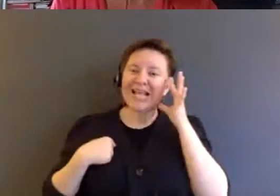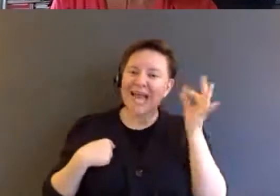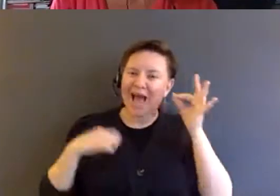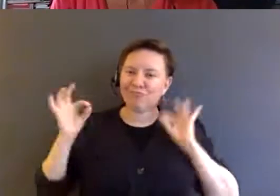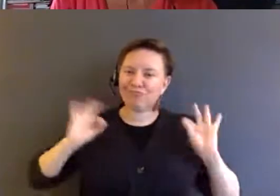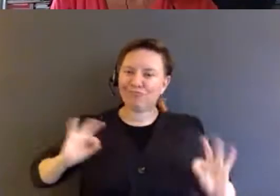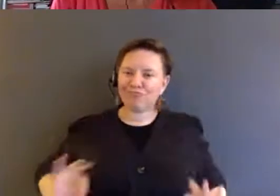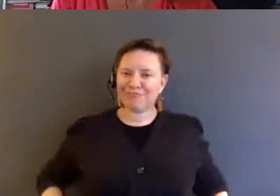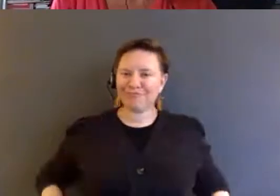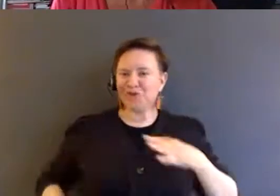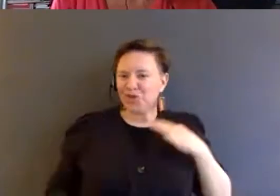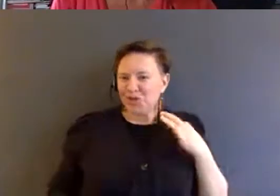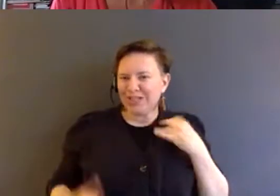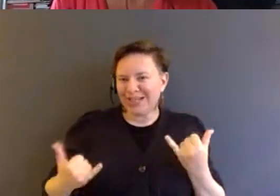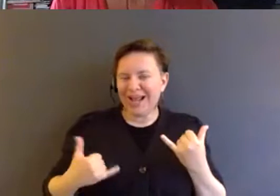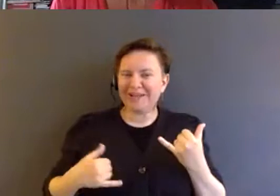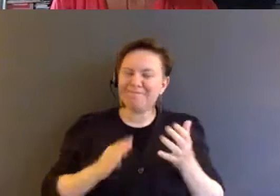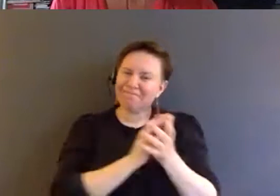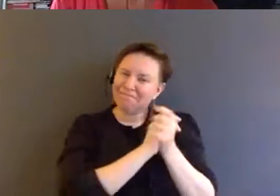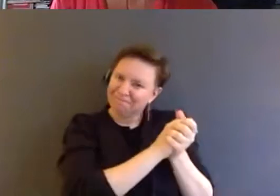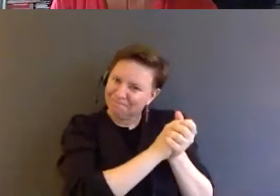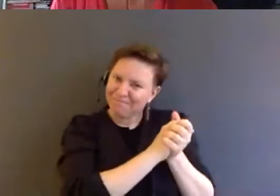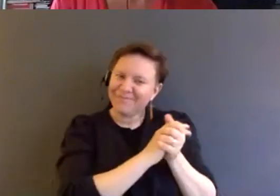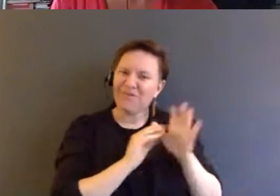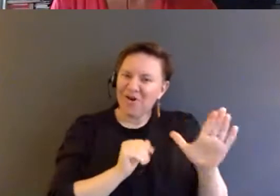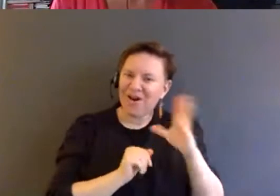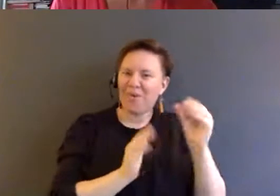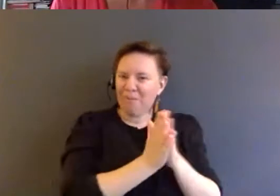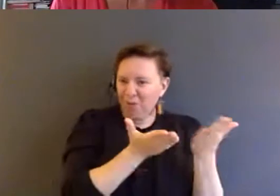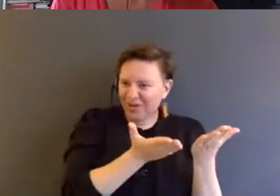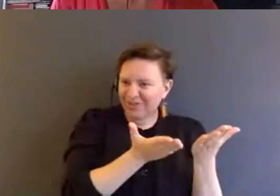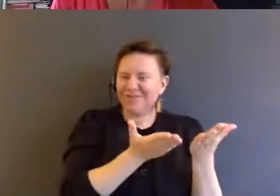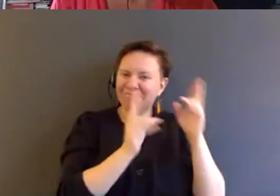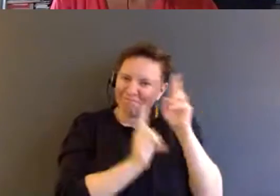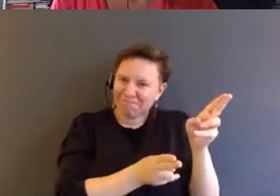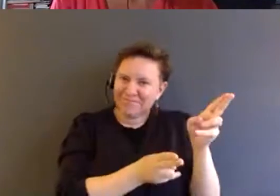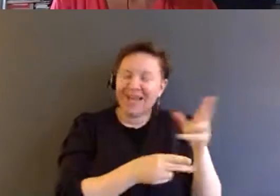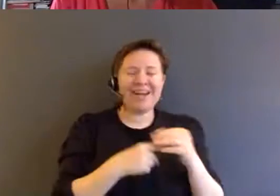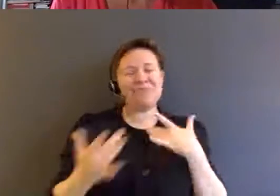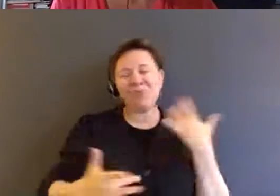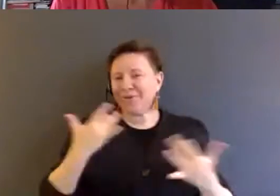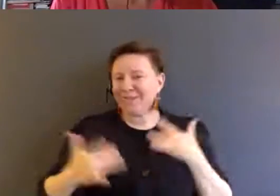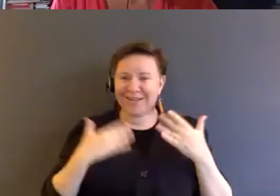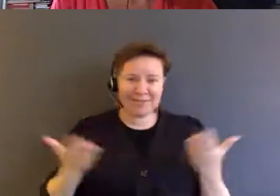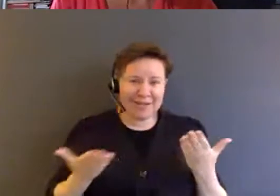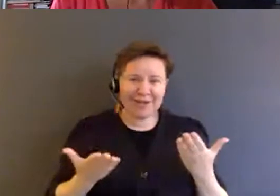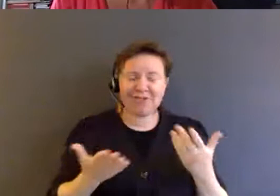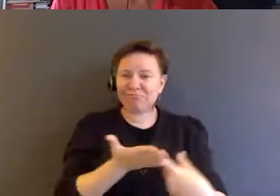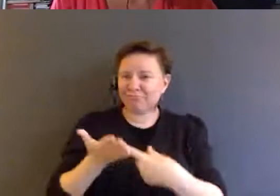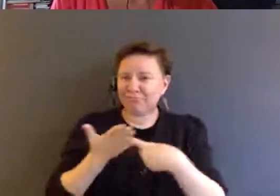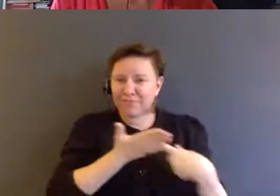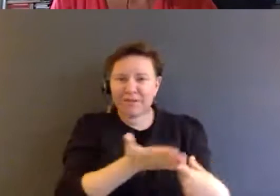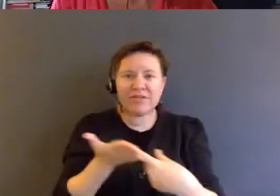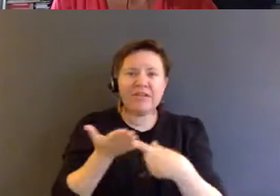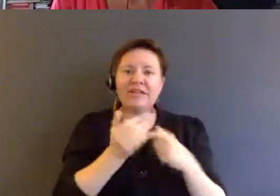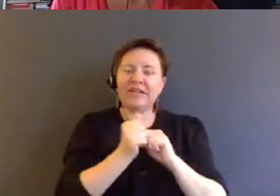today in honor of Liat and Liat's book. And I'm just so excited to be here in conversation in